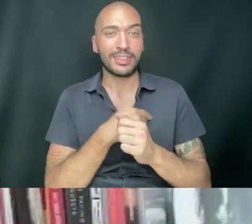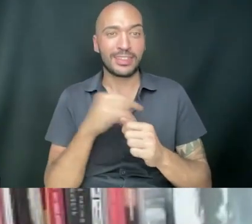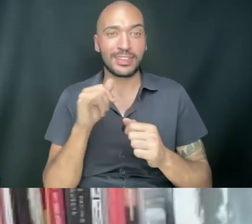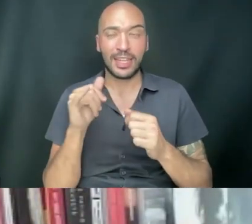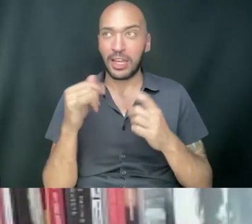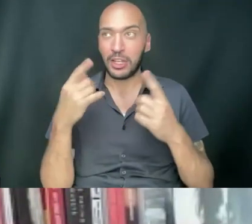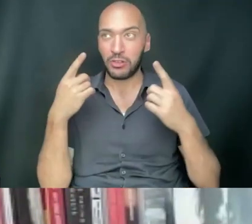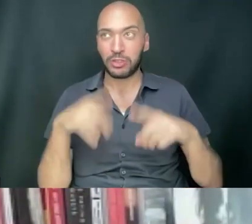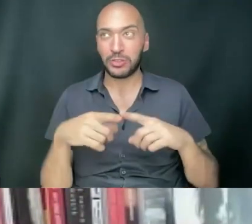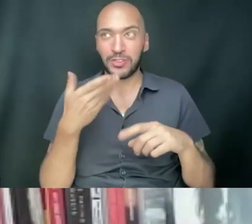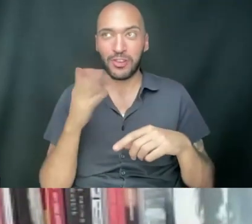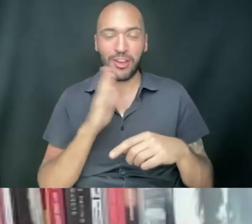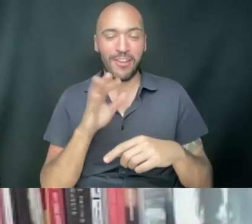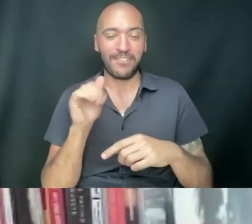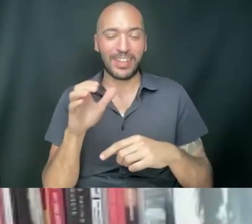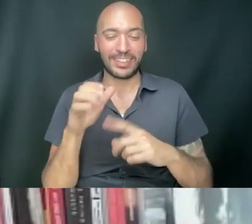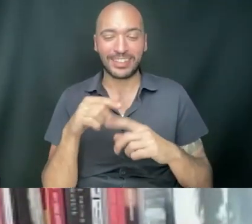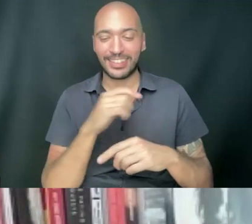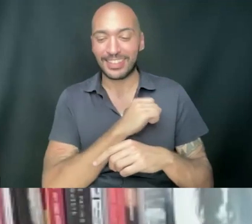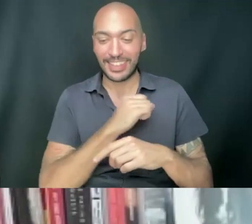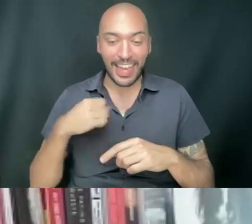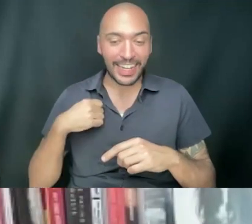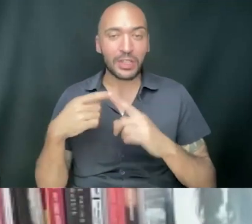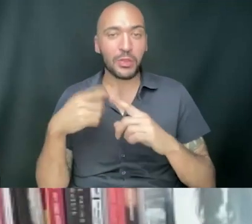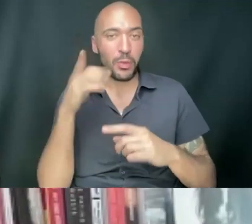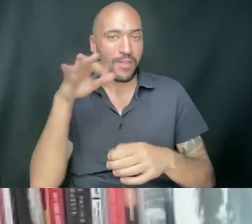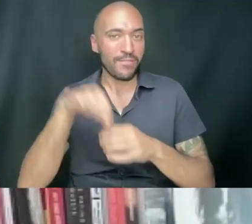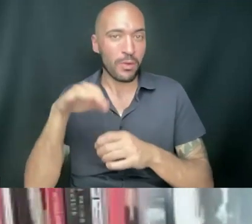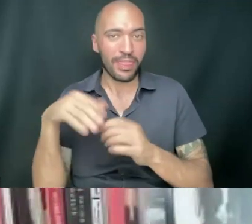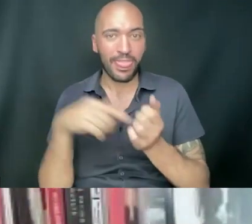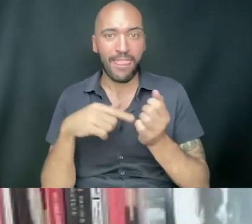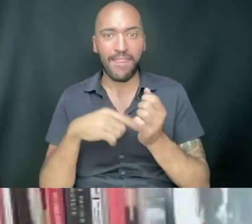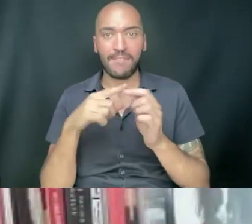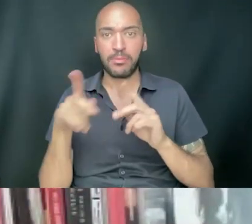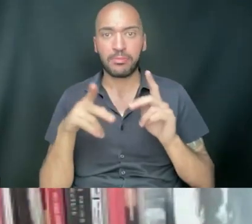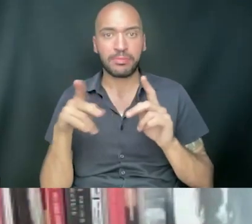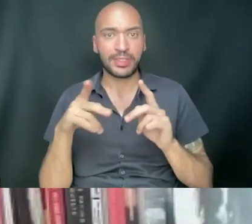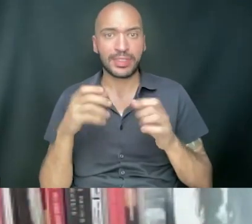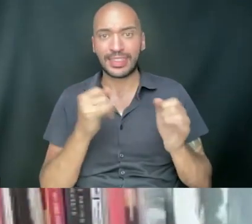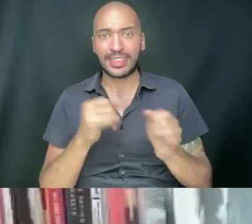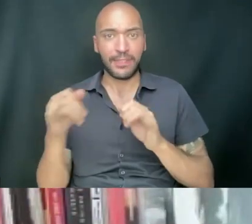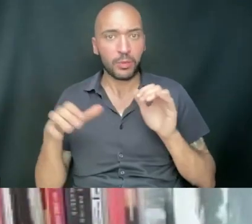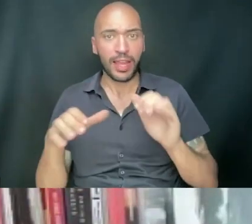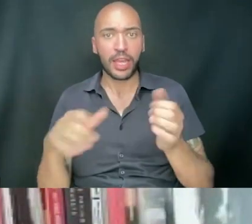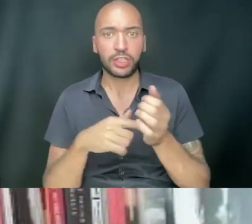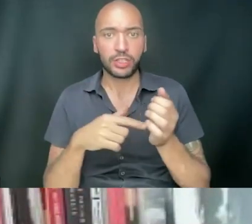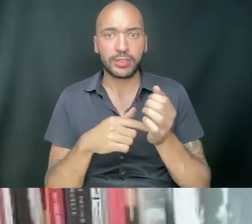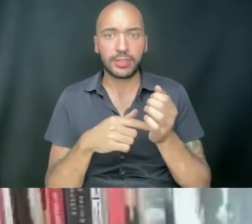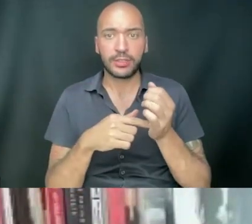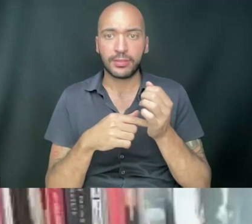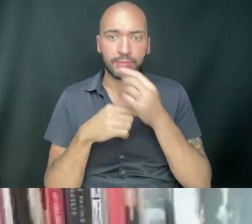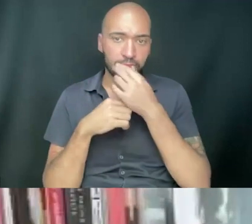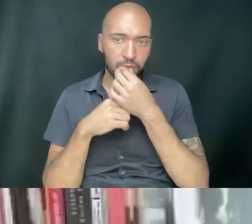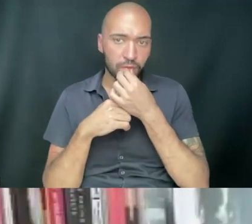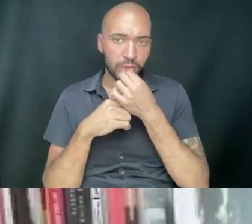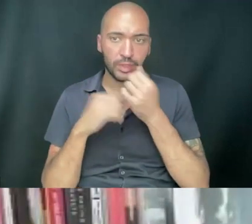resolution to our faculty senate that we're discussing today that they're going to vote on. But it's also people taking individual actions to